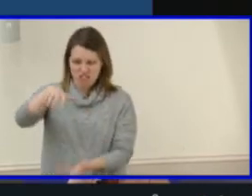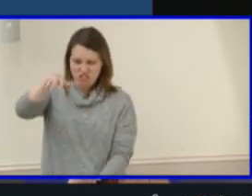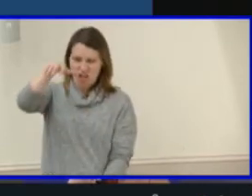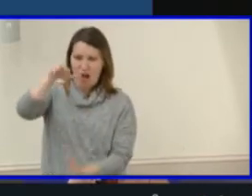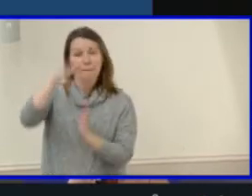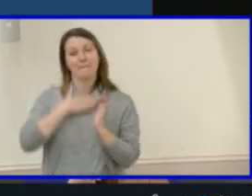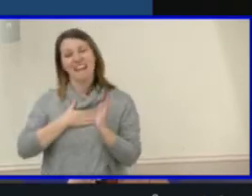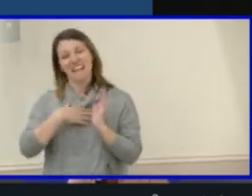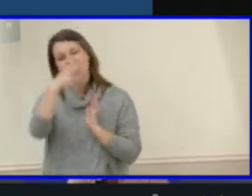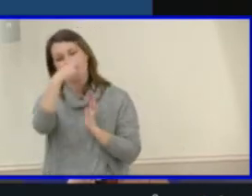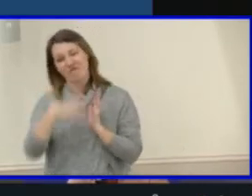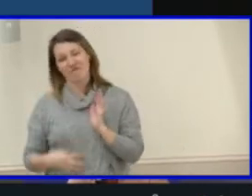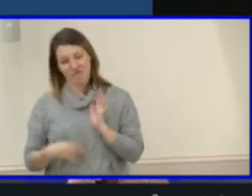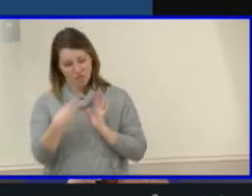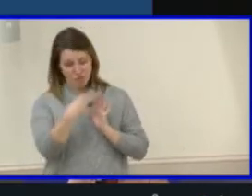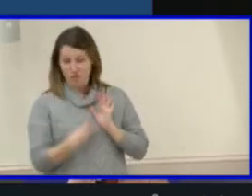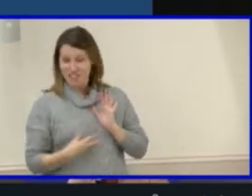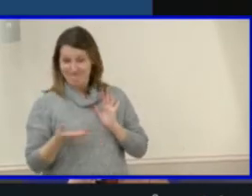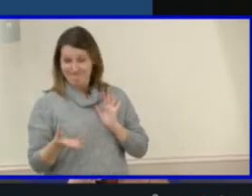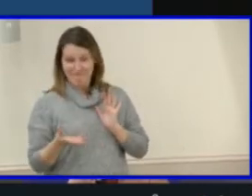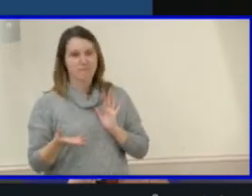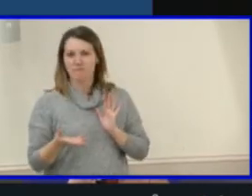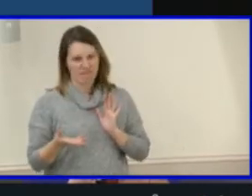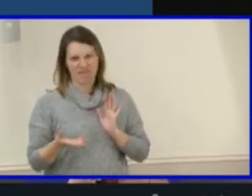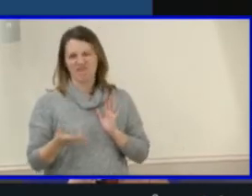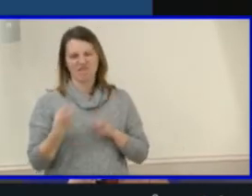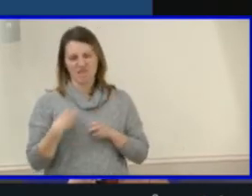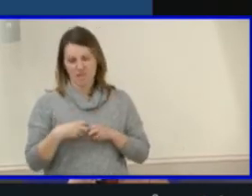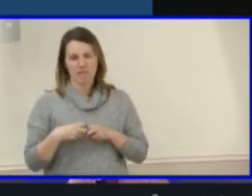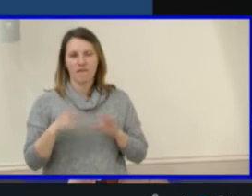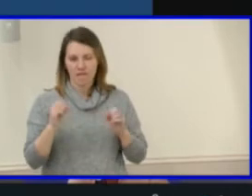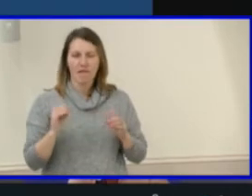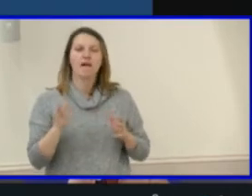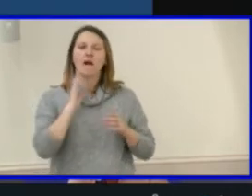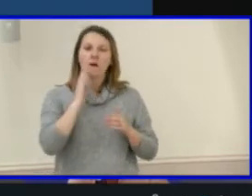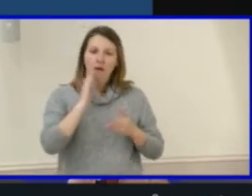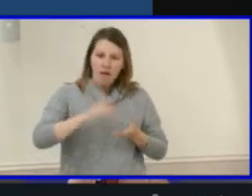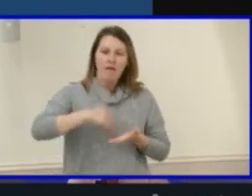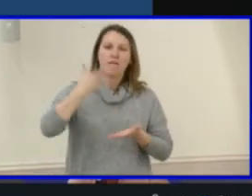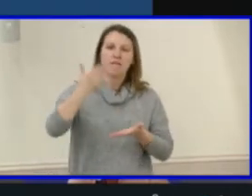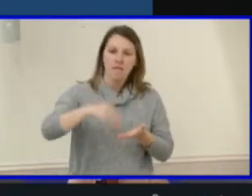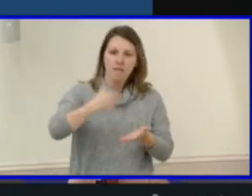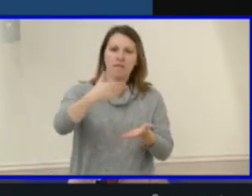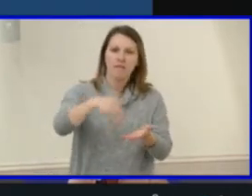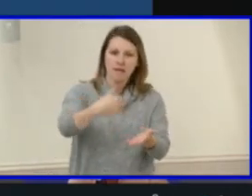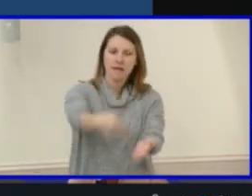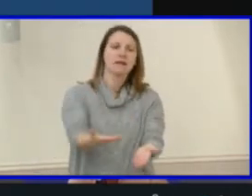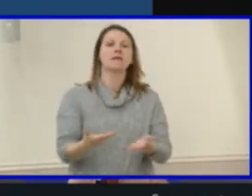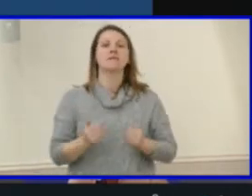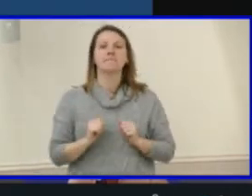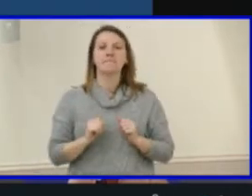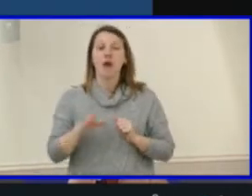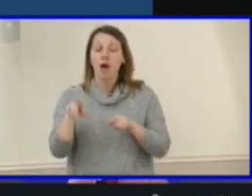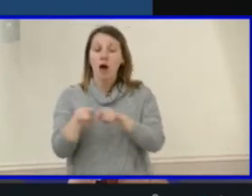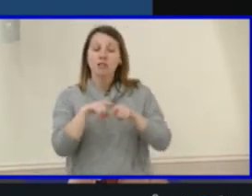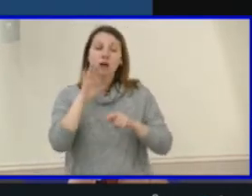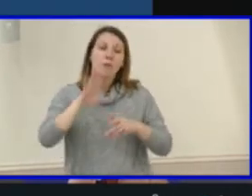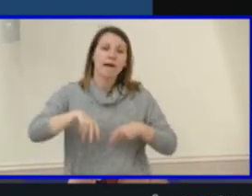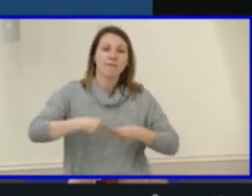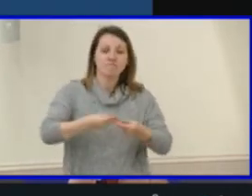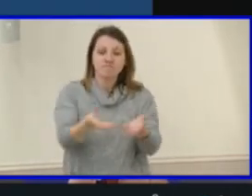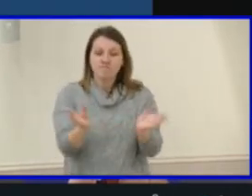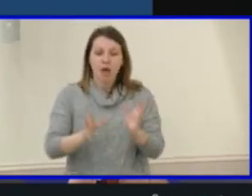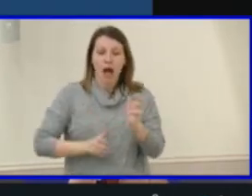We'll look to communicate progress updates at predictable intervals of time, such as on a quarterly basis so that updates are